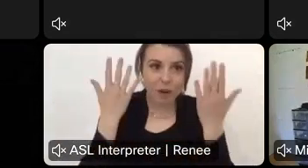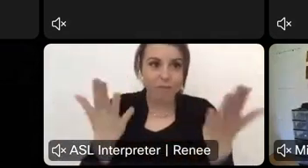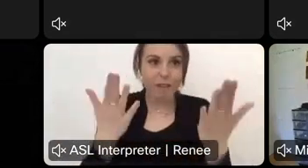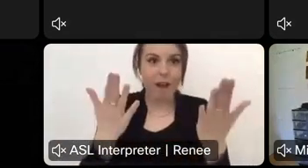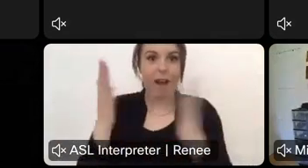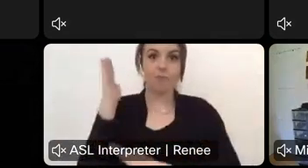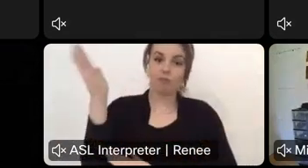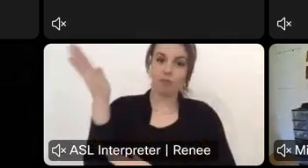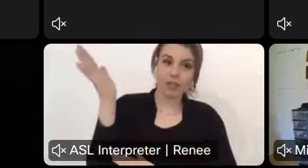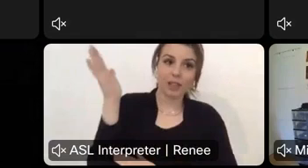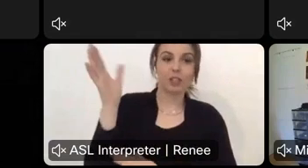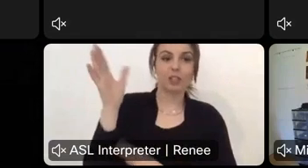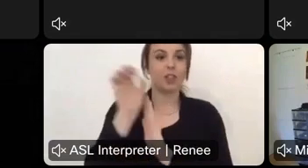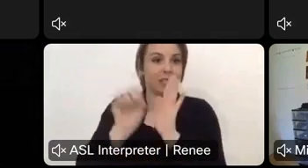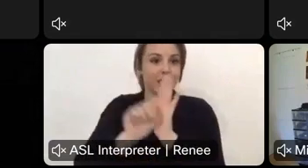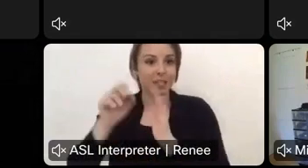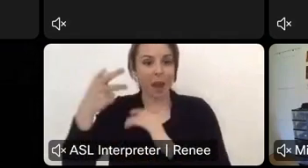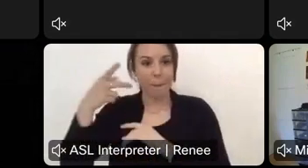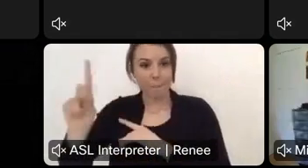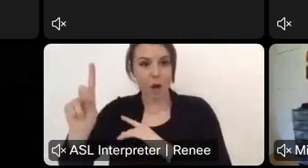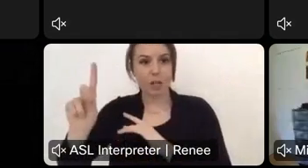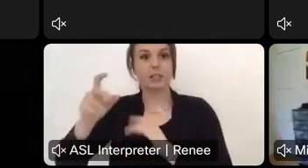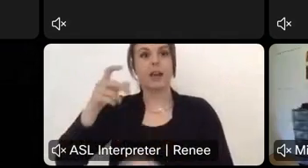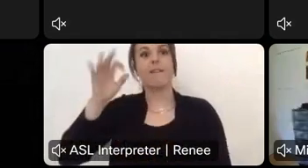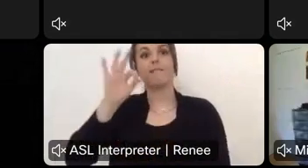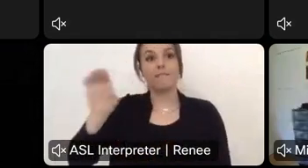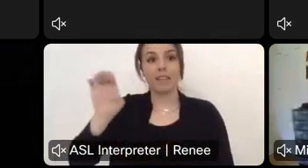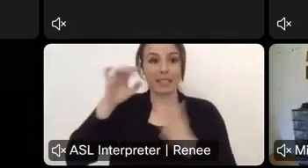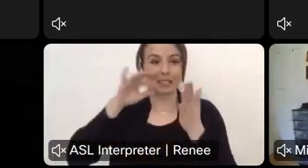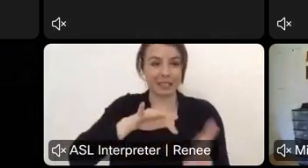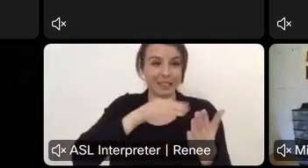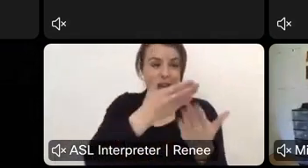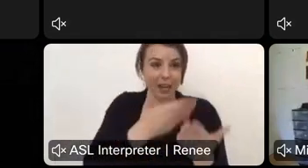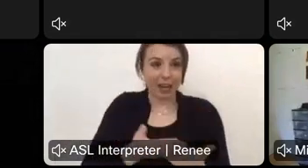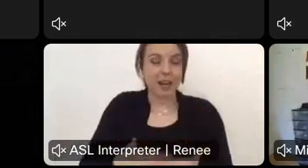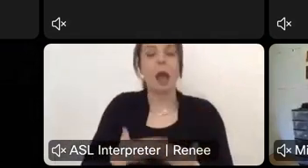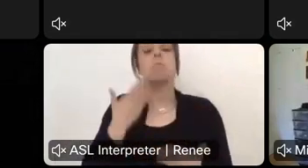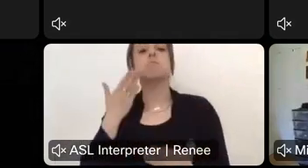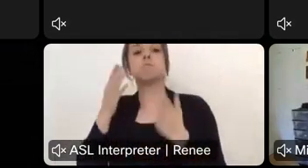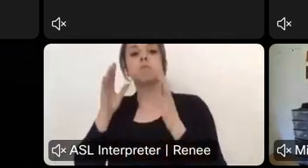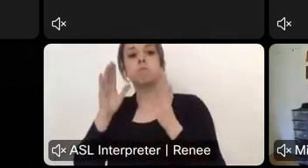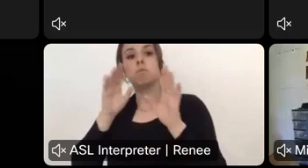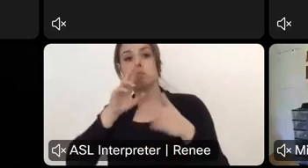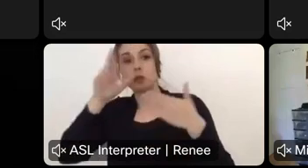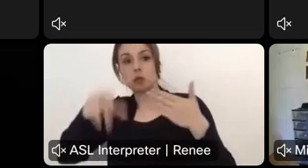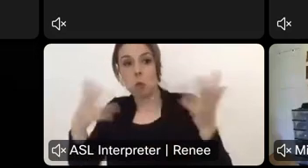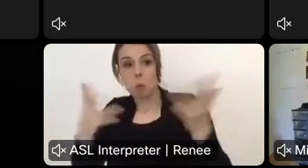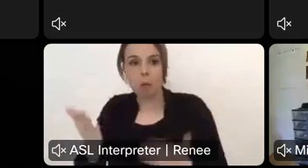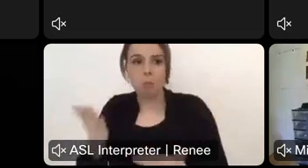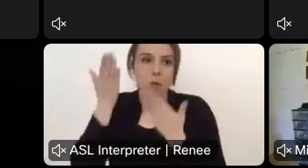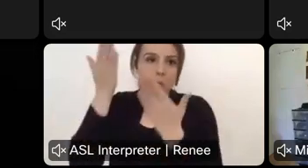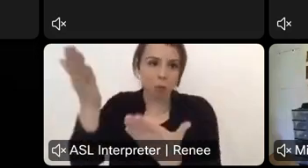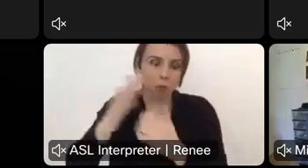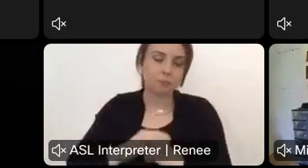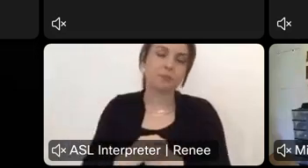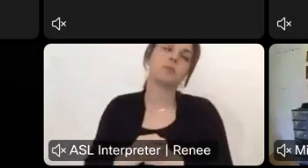presentation on our state parks, these study and resulting proposals. I think it's an important public process for